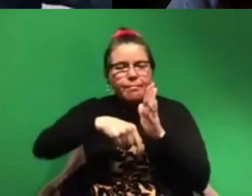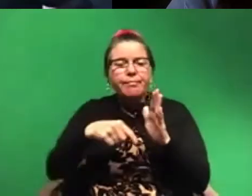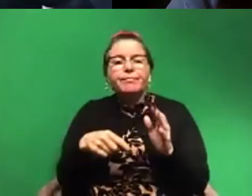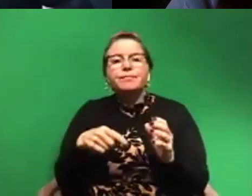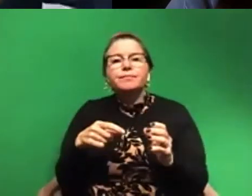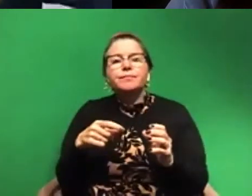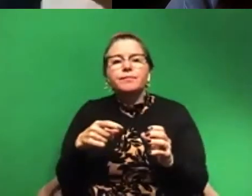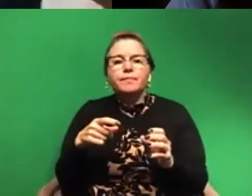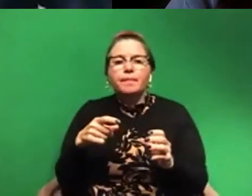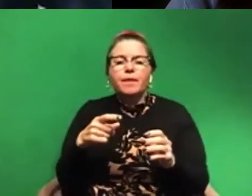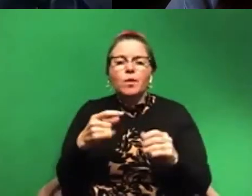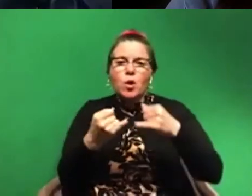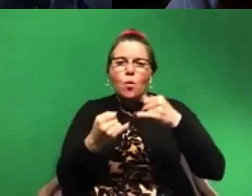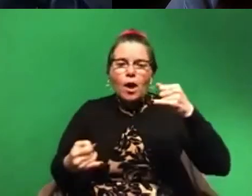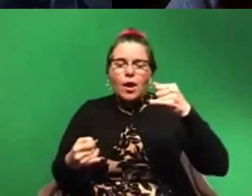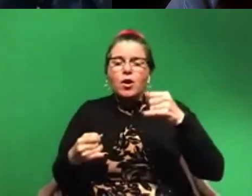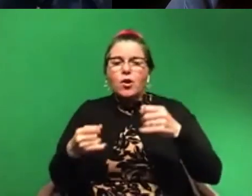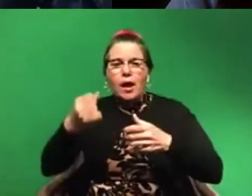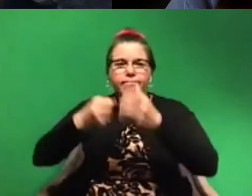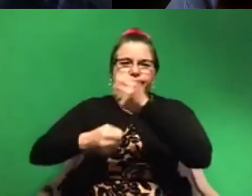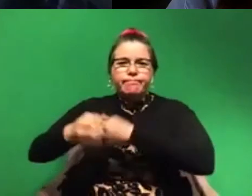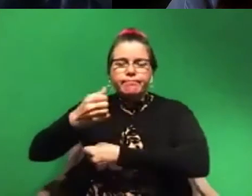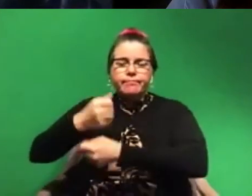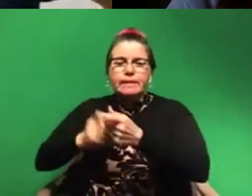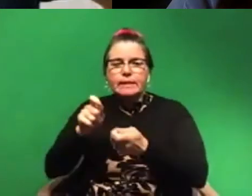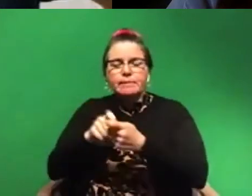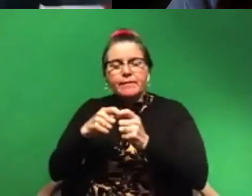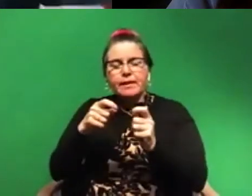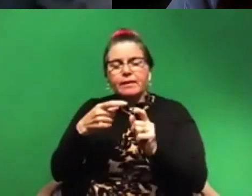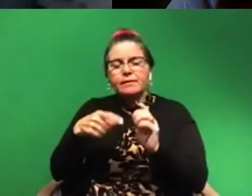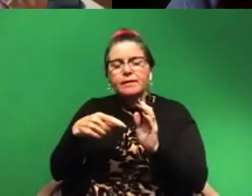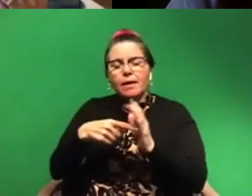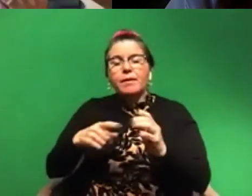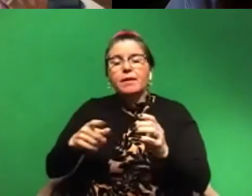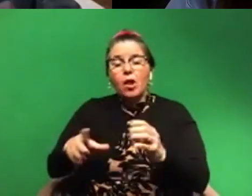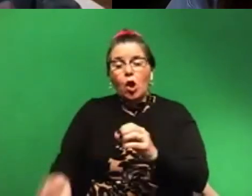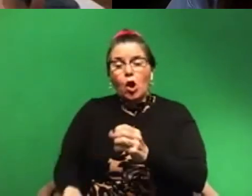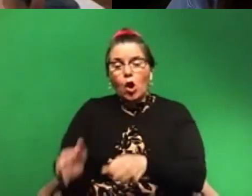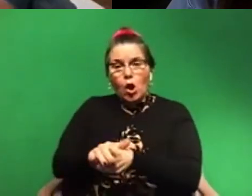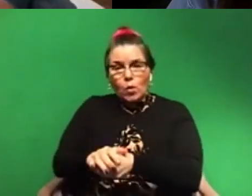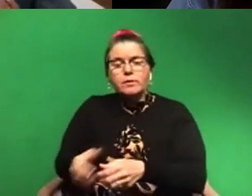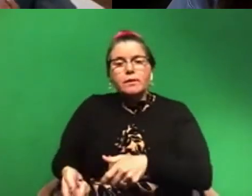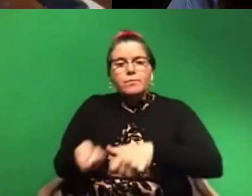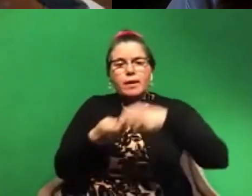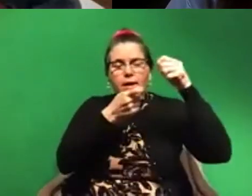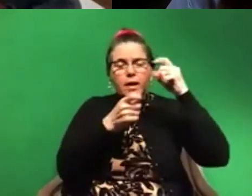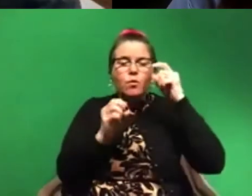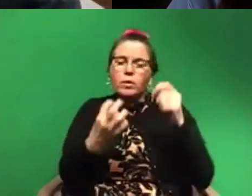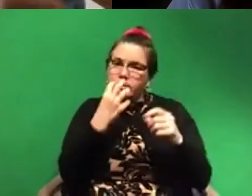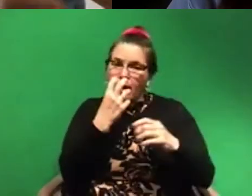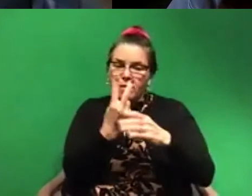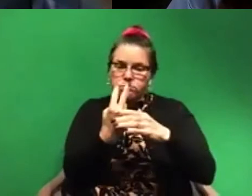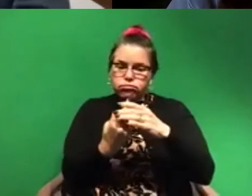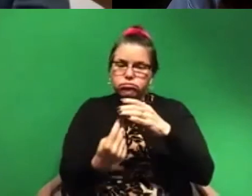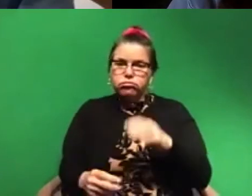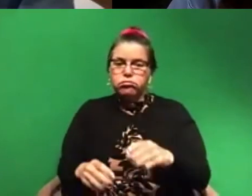a, on a wire and lower that down to the depth and then close the bottle at depth and bring it back up. Or we go down as a diver and, and open up a